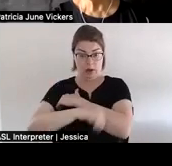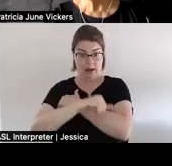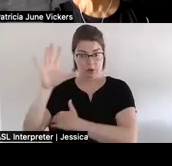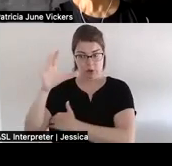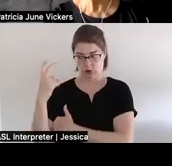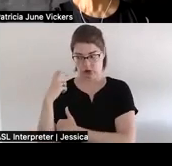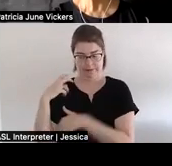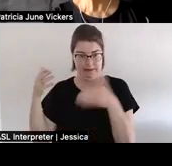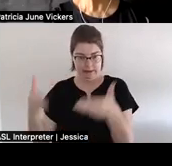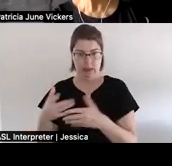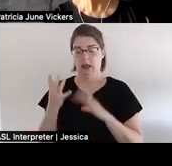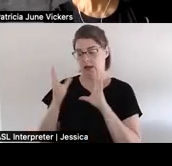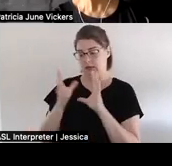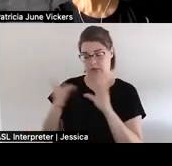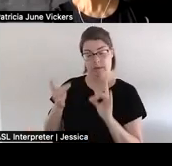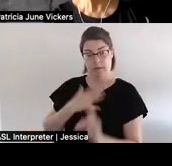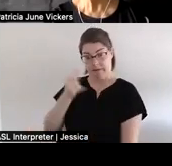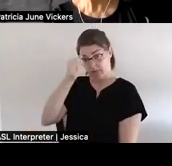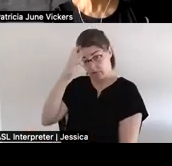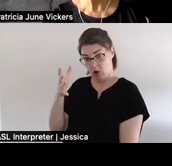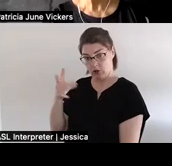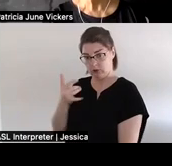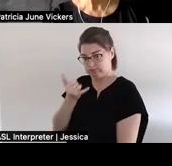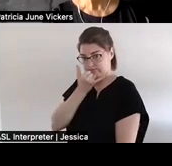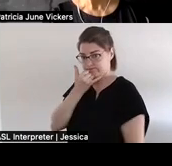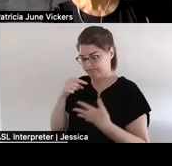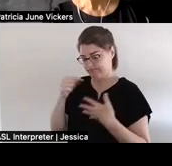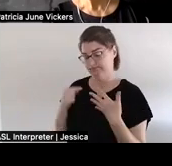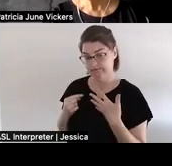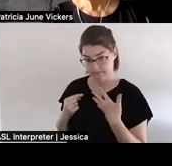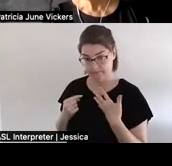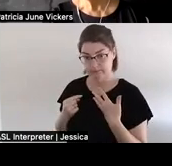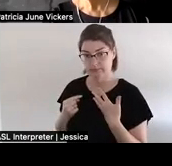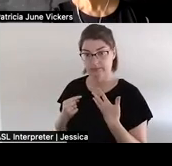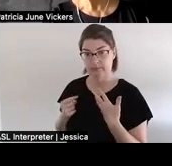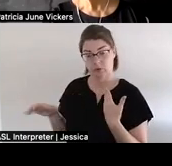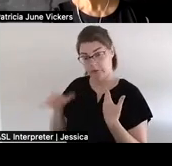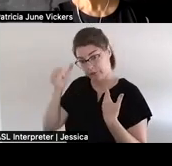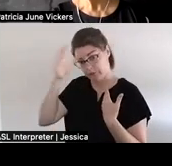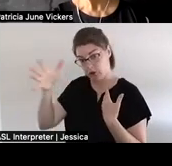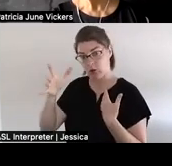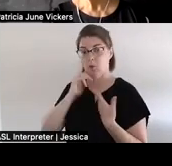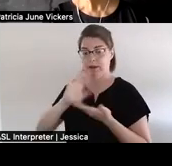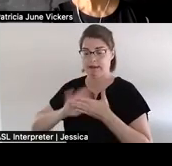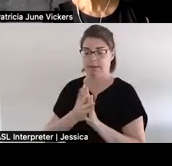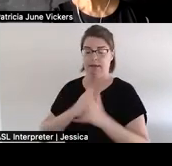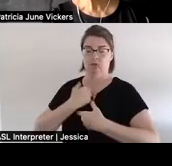i said my father has done wrong and he would like to make it right